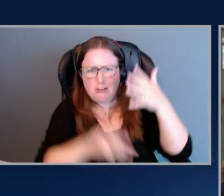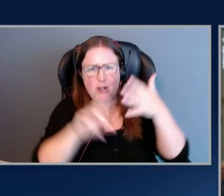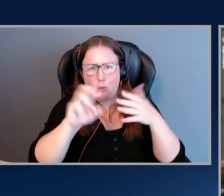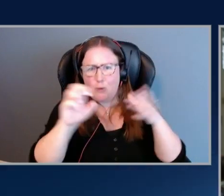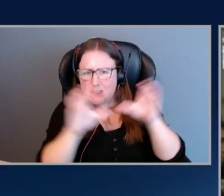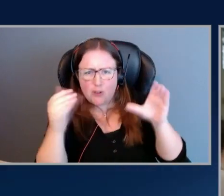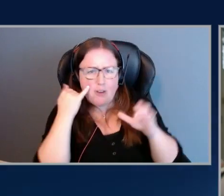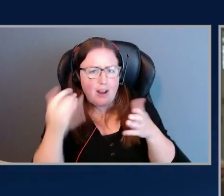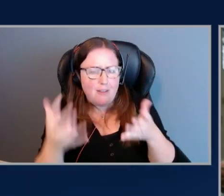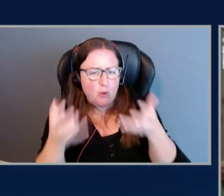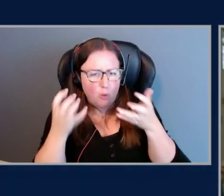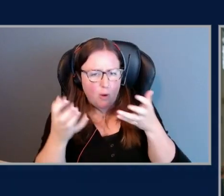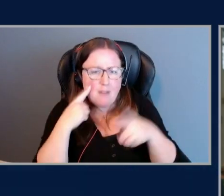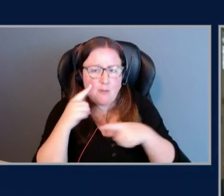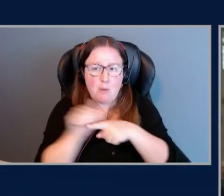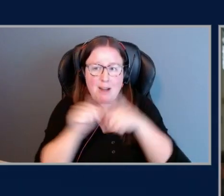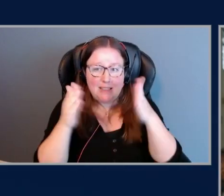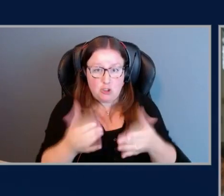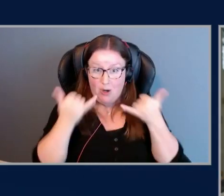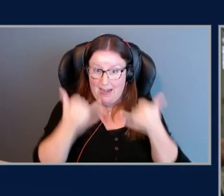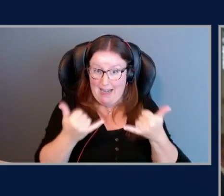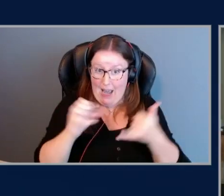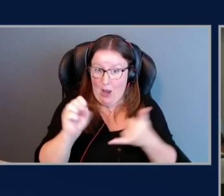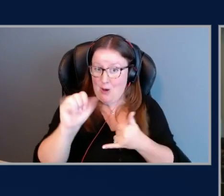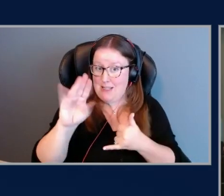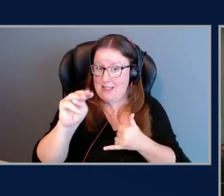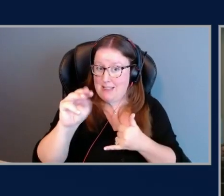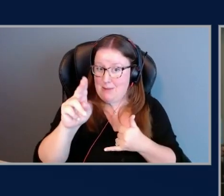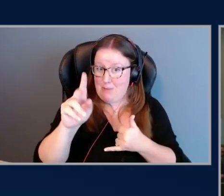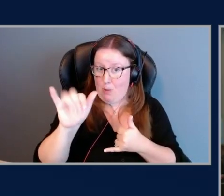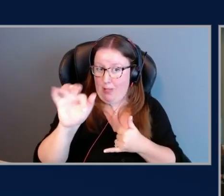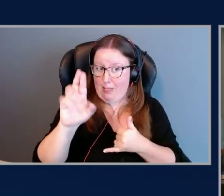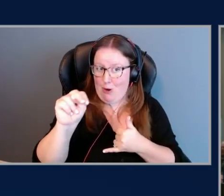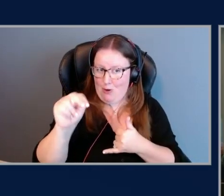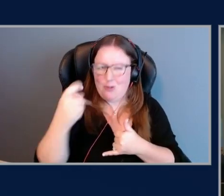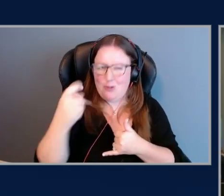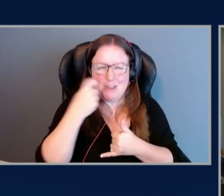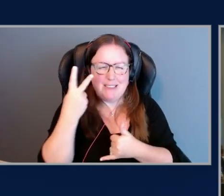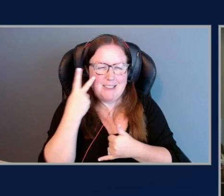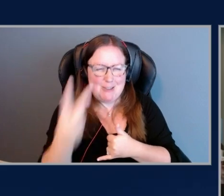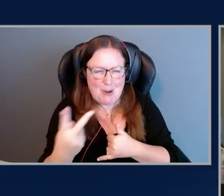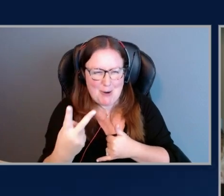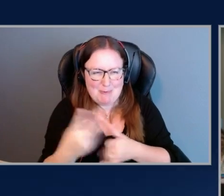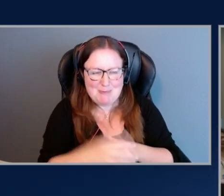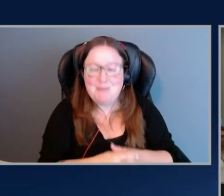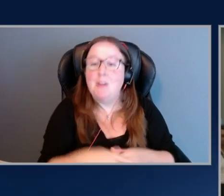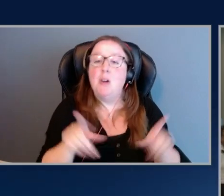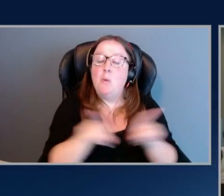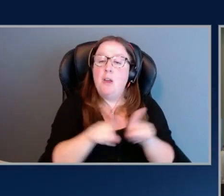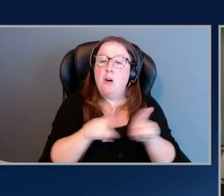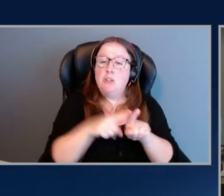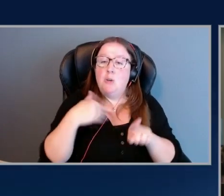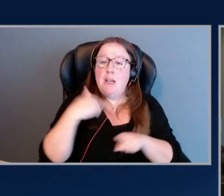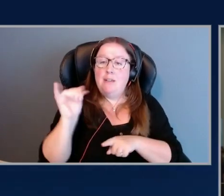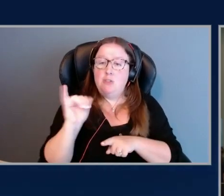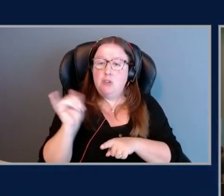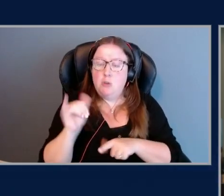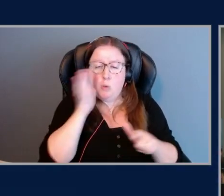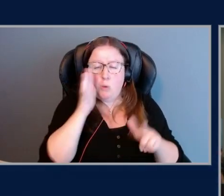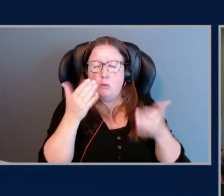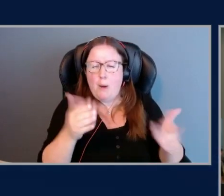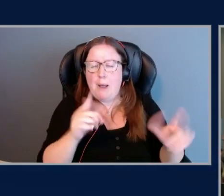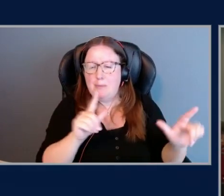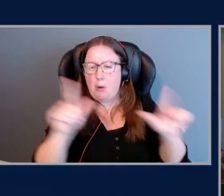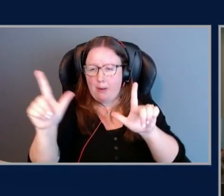recertify your cloud practitioner. And now? SimuLearn. The one we just saw. SimuLearn, yep. And then we also have, let me go ahead and pull that up over